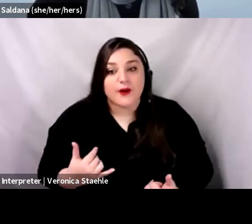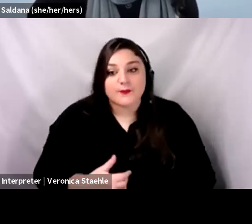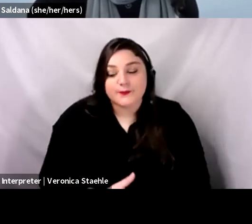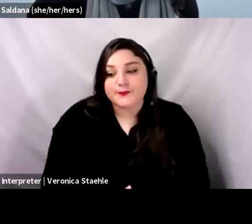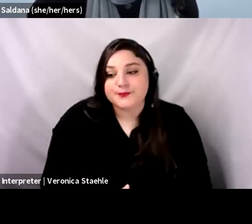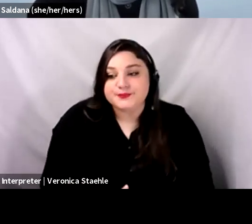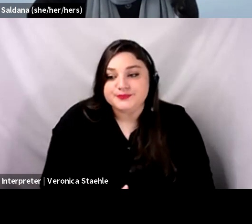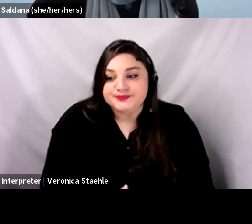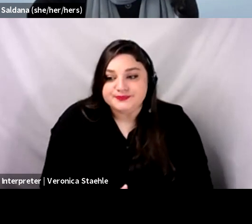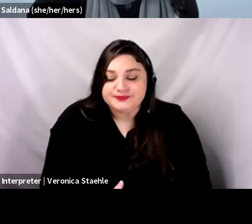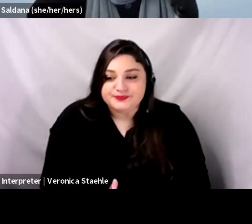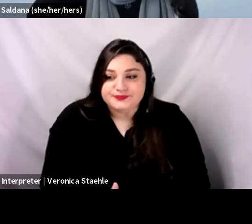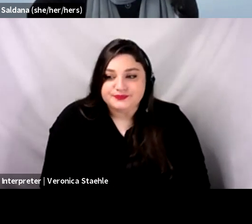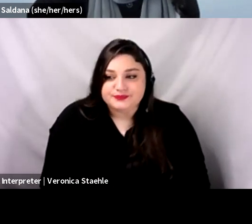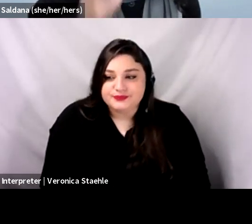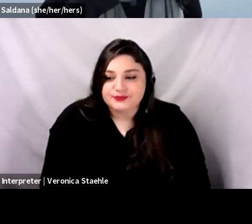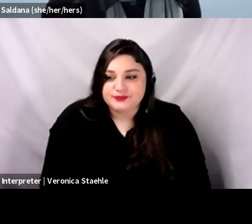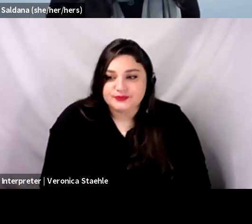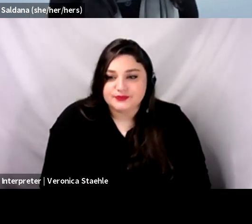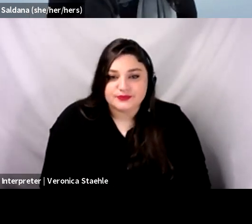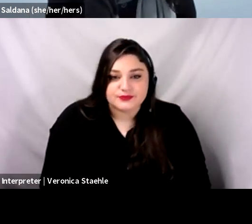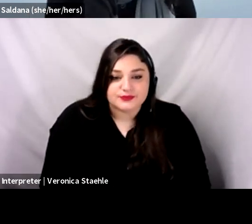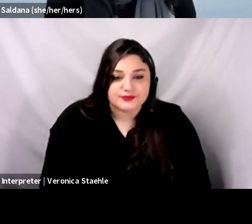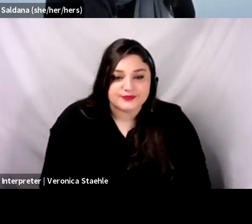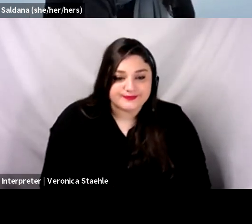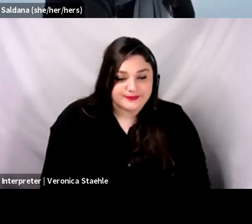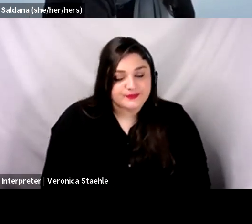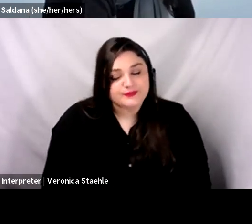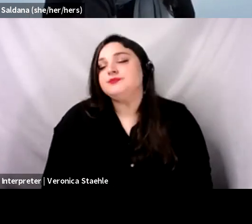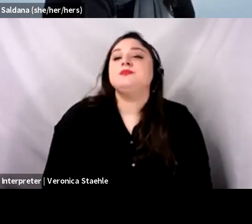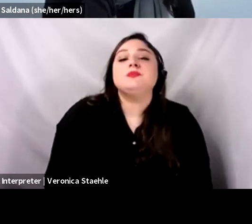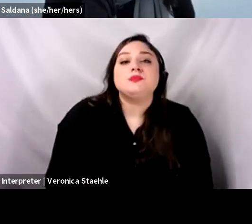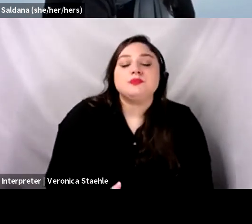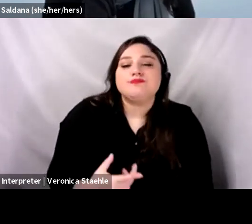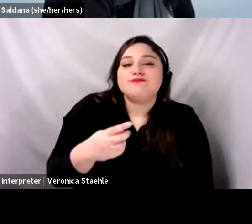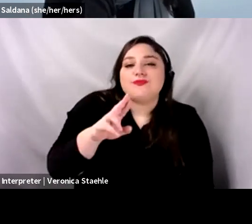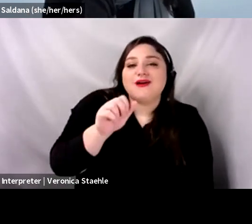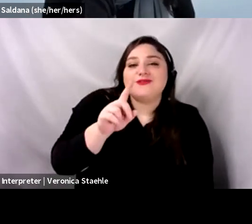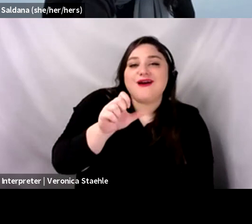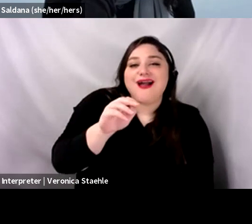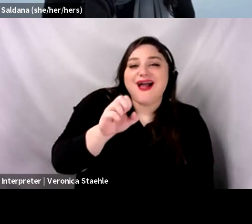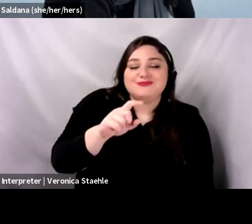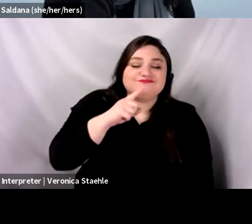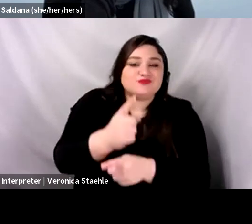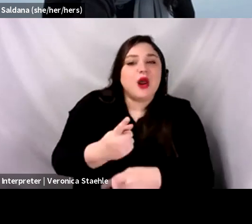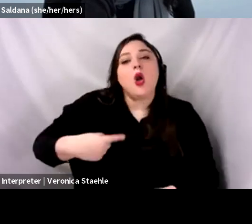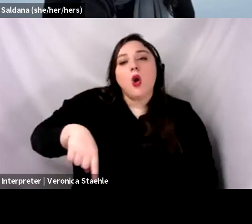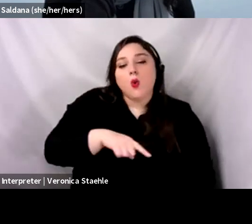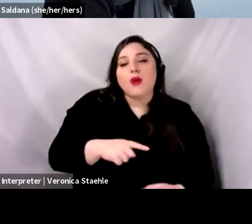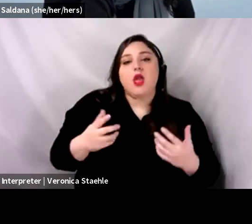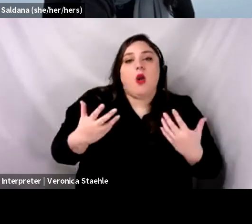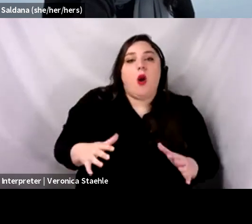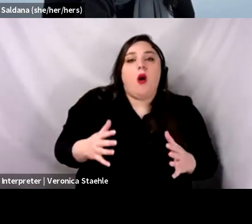Yeah, so just briefly, you know, we've, as I mentioned yesterday, we've identified those different chaos